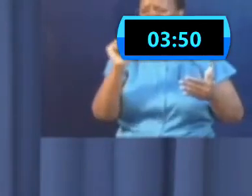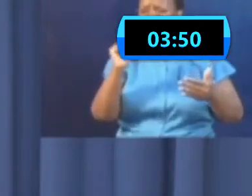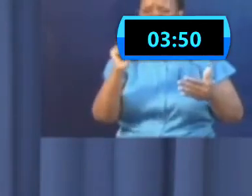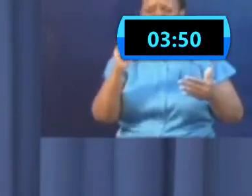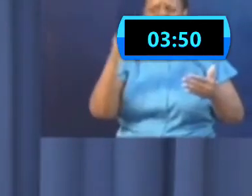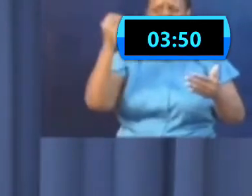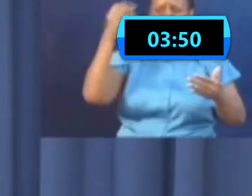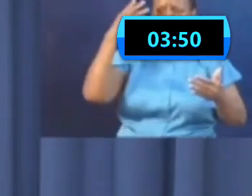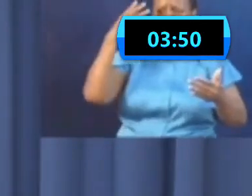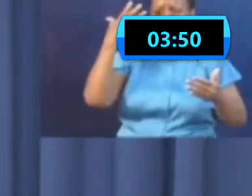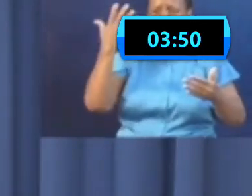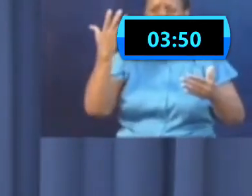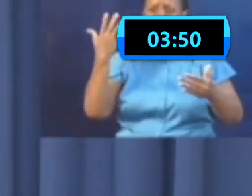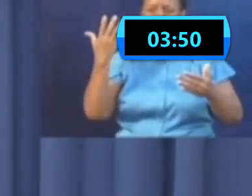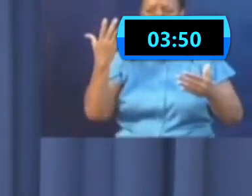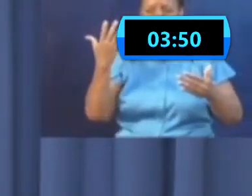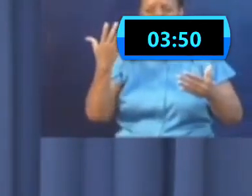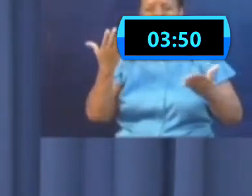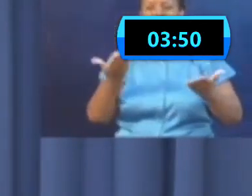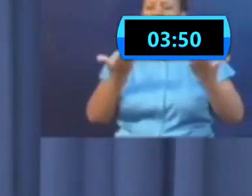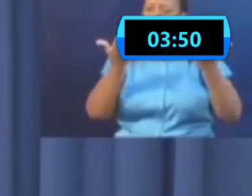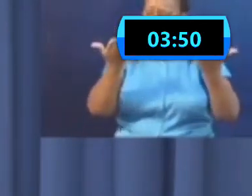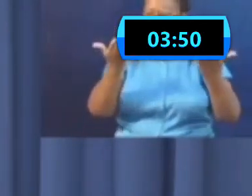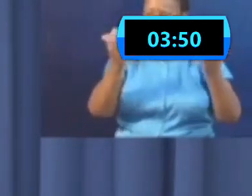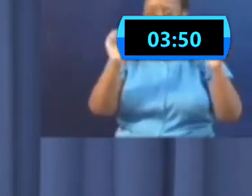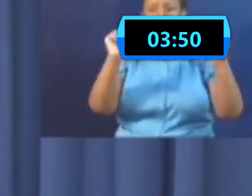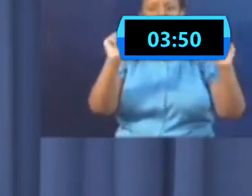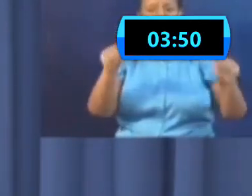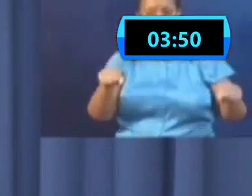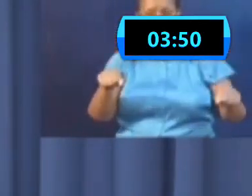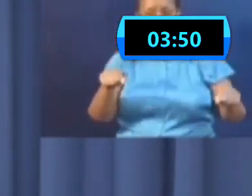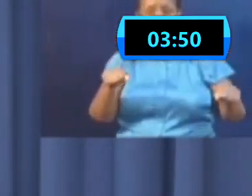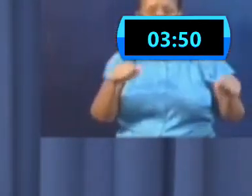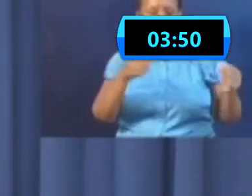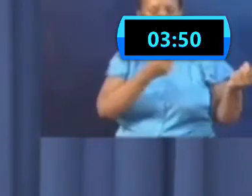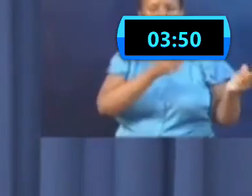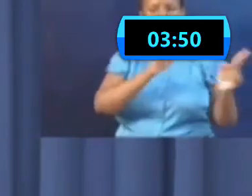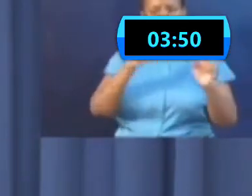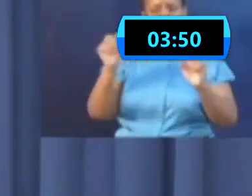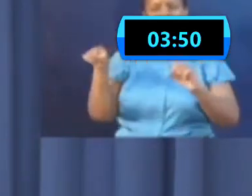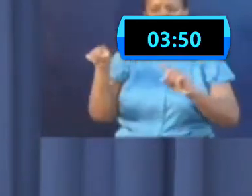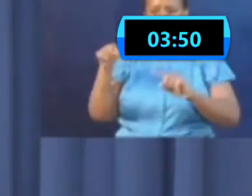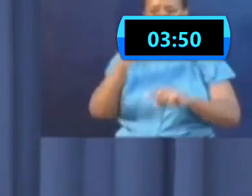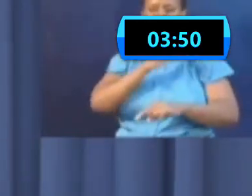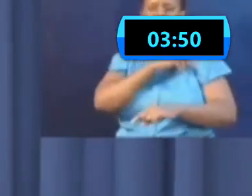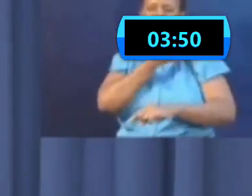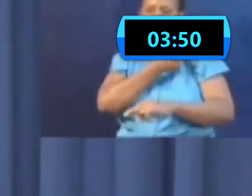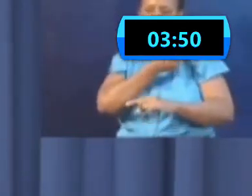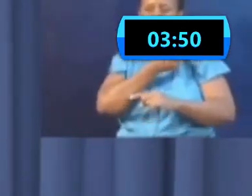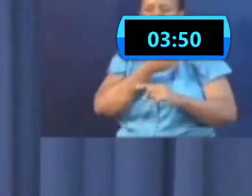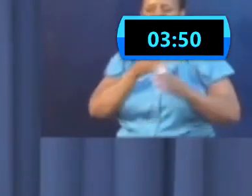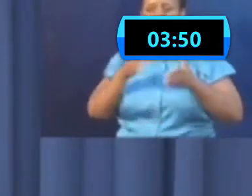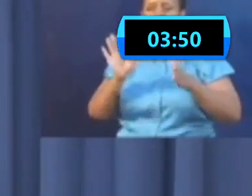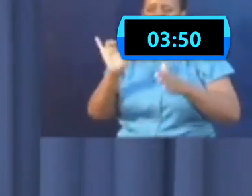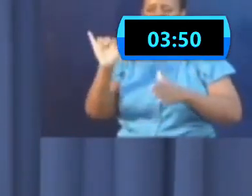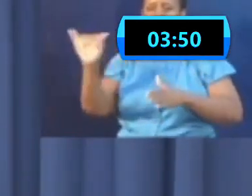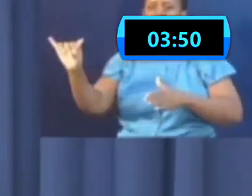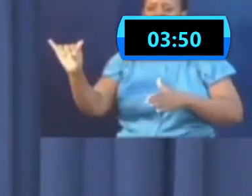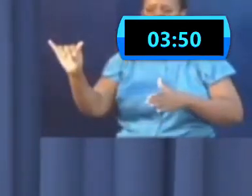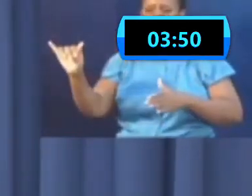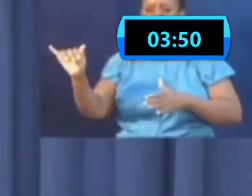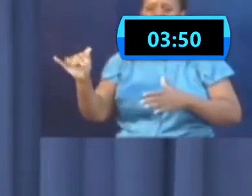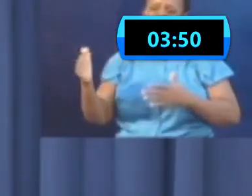state quarantine, because we understand you don't have more than two or three bathrooms in your house. It's one